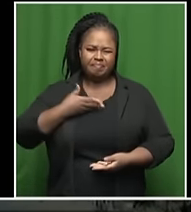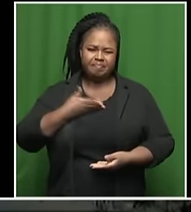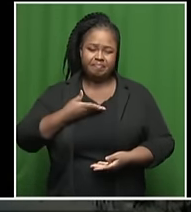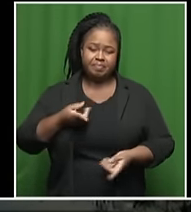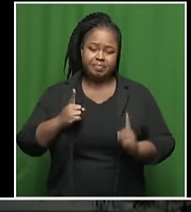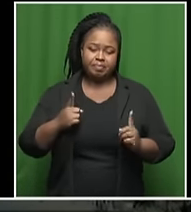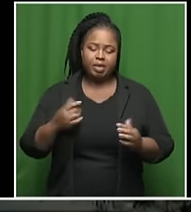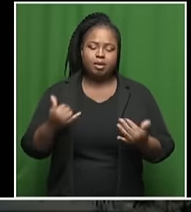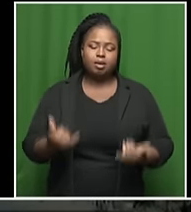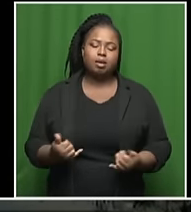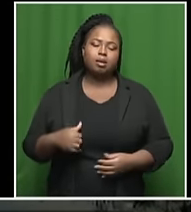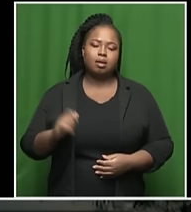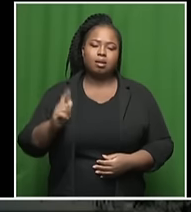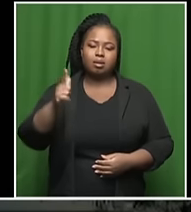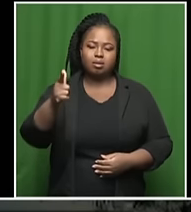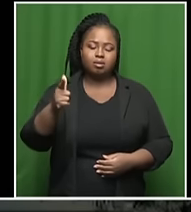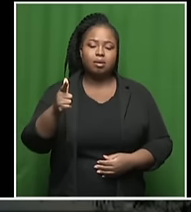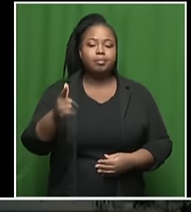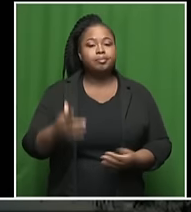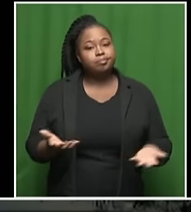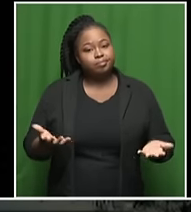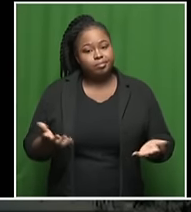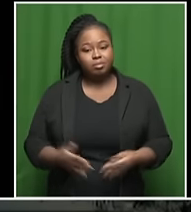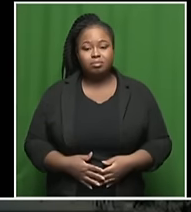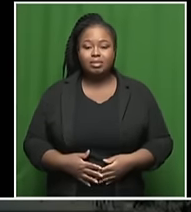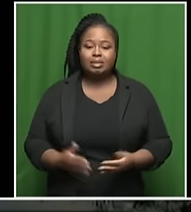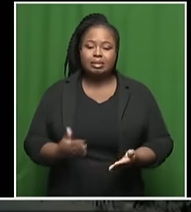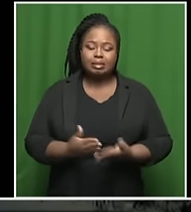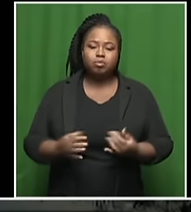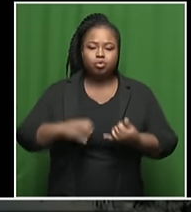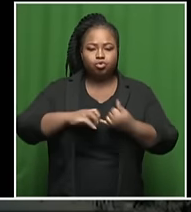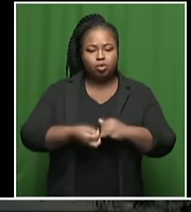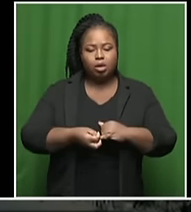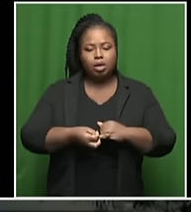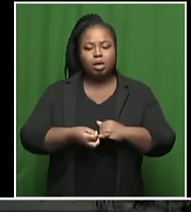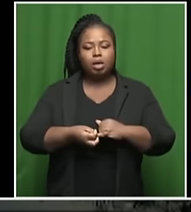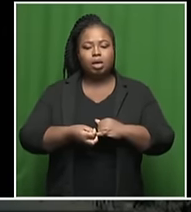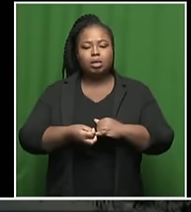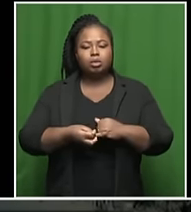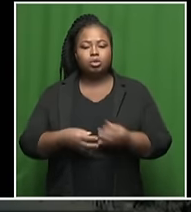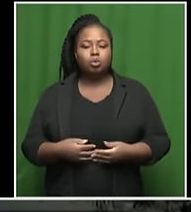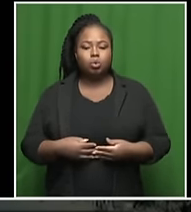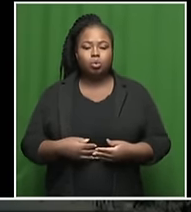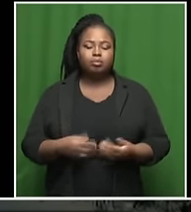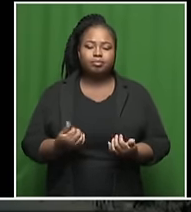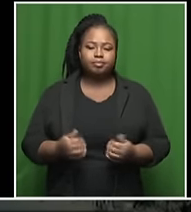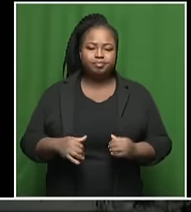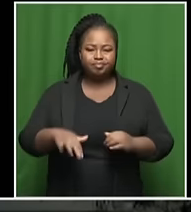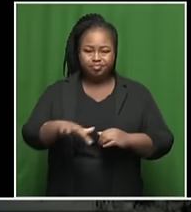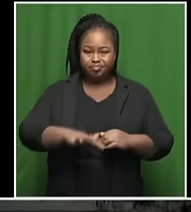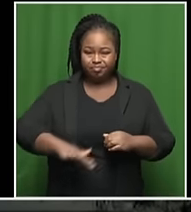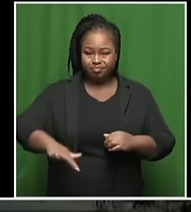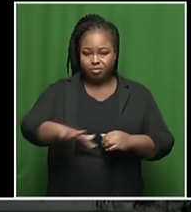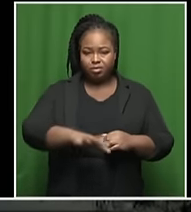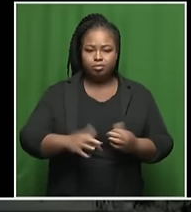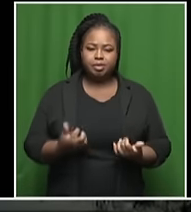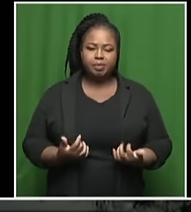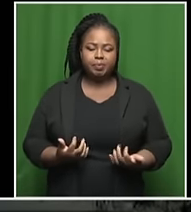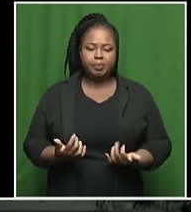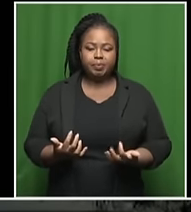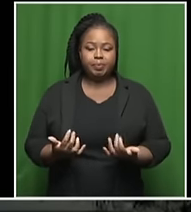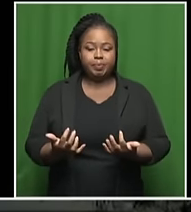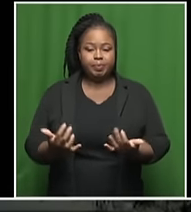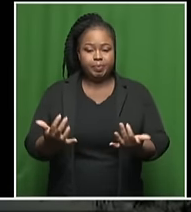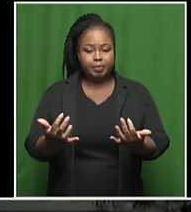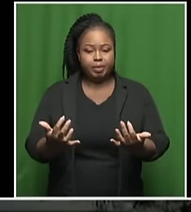happened there was we ended up with a lot of ground cover that, you know, had burnt away and that caused quite a lot